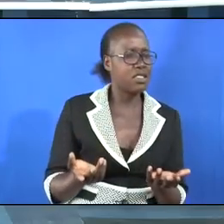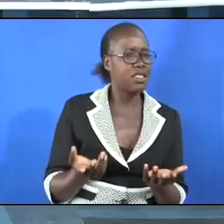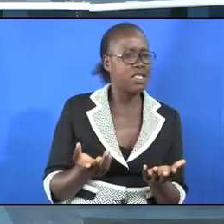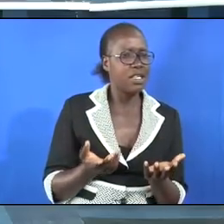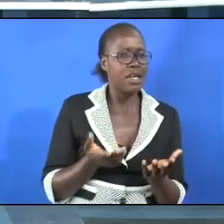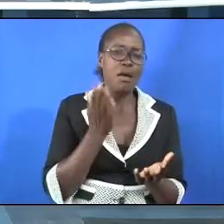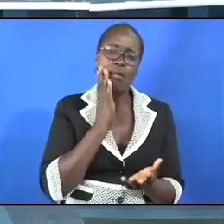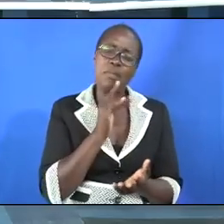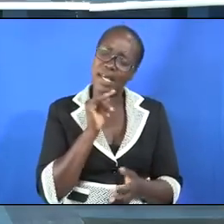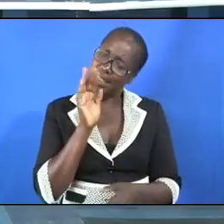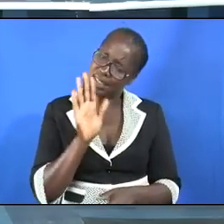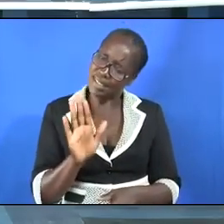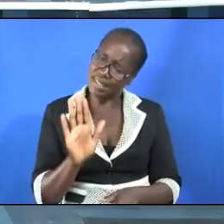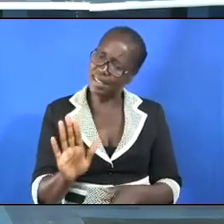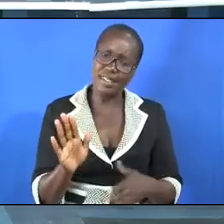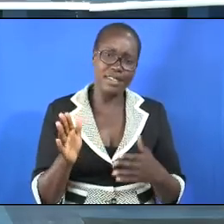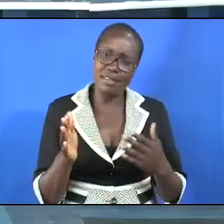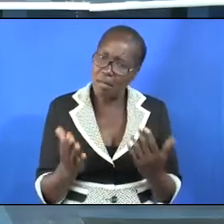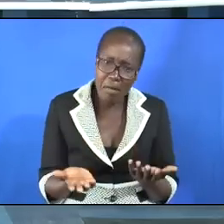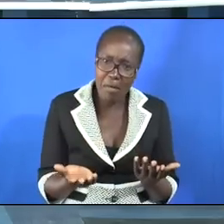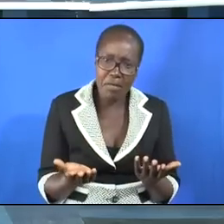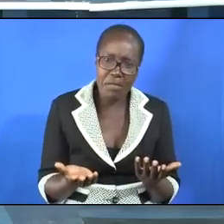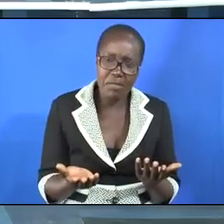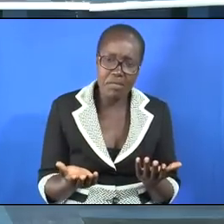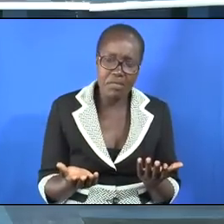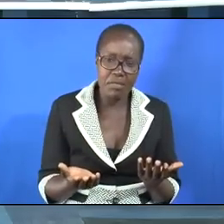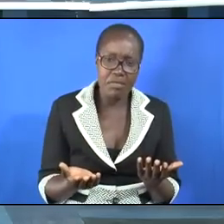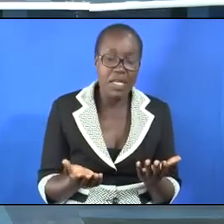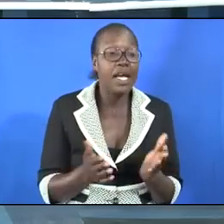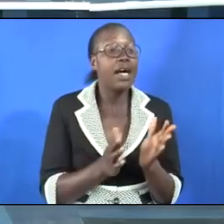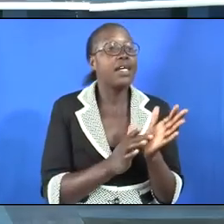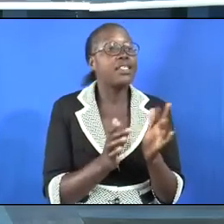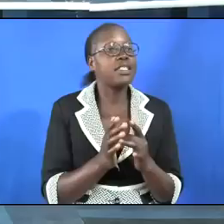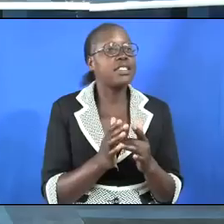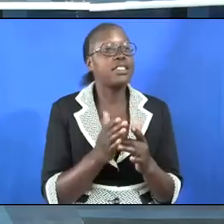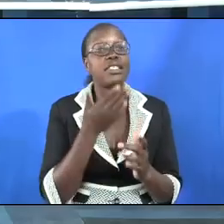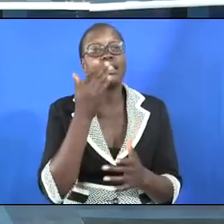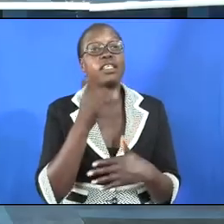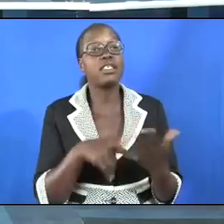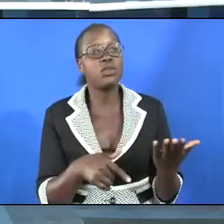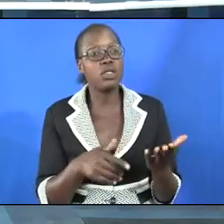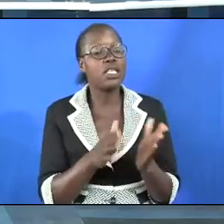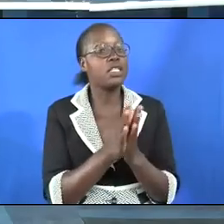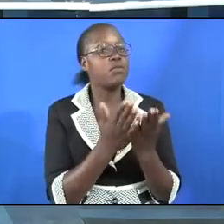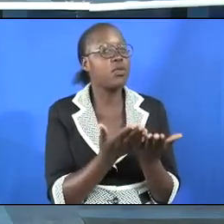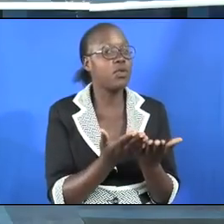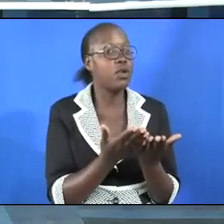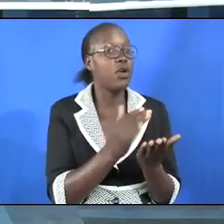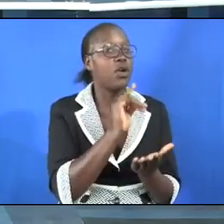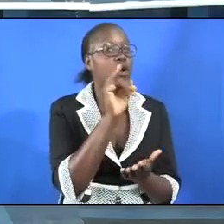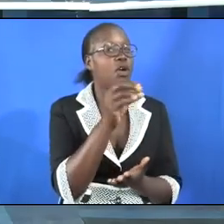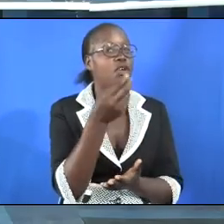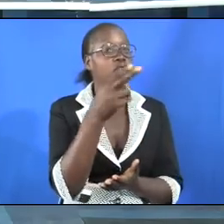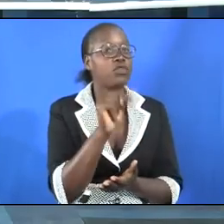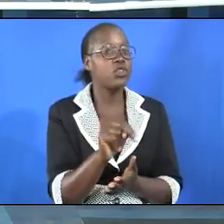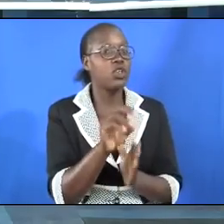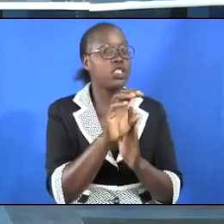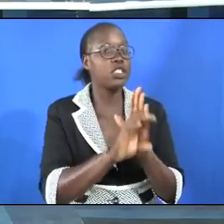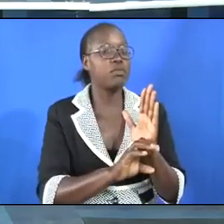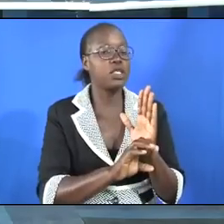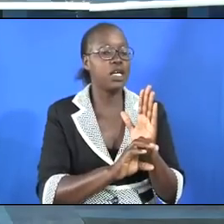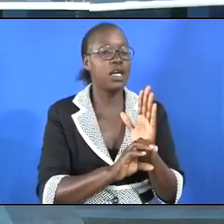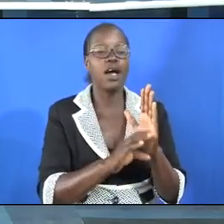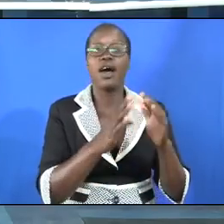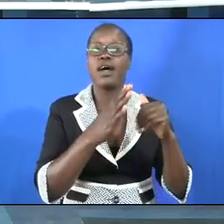Is it his sin or his parents' sin? And Jesus, in answer in the book of John chapter